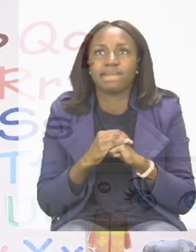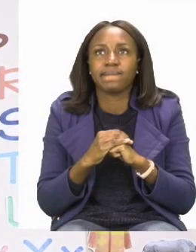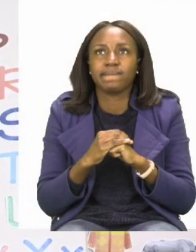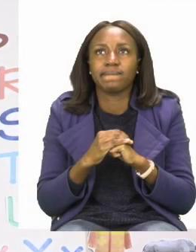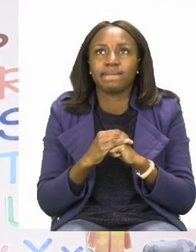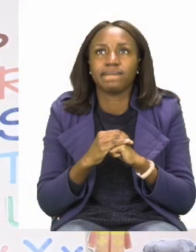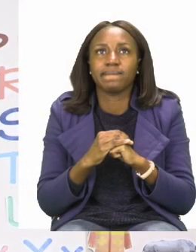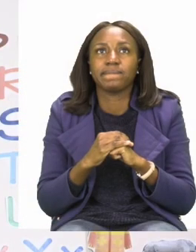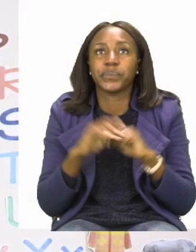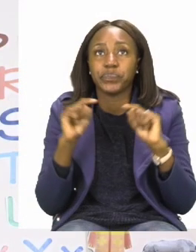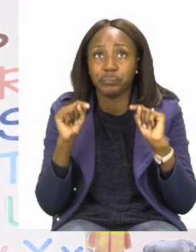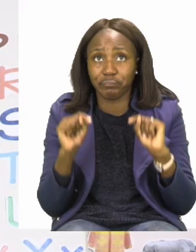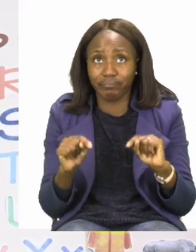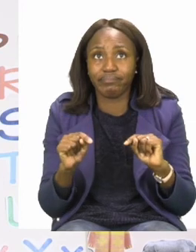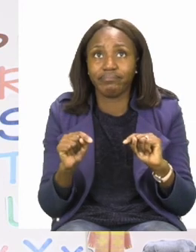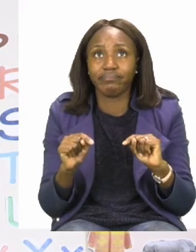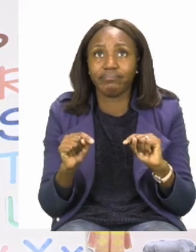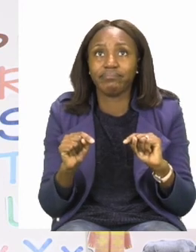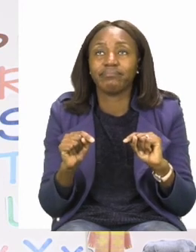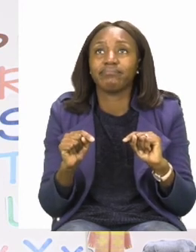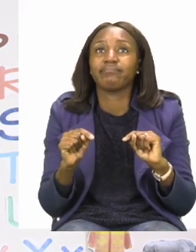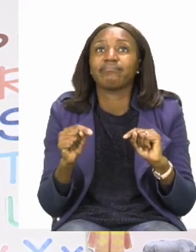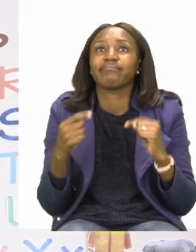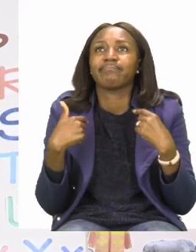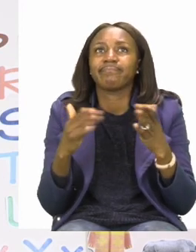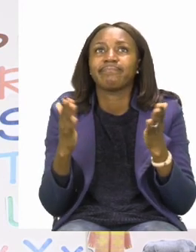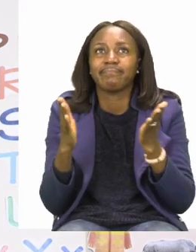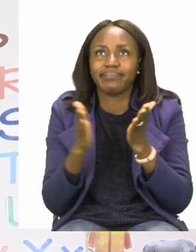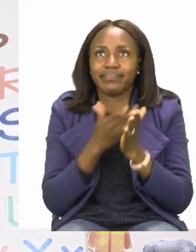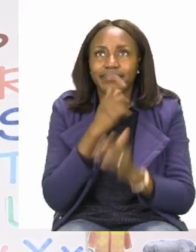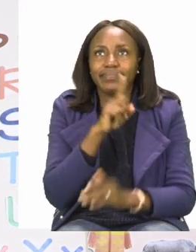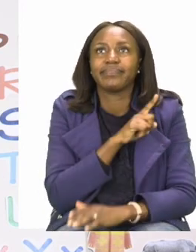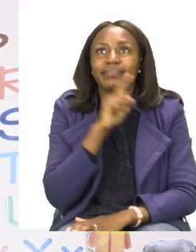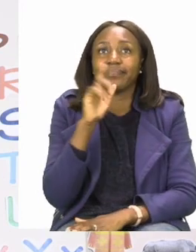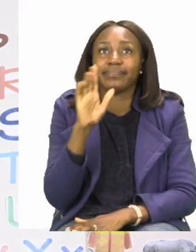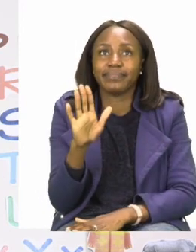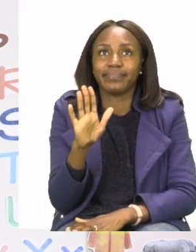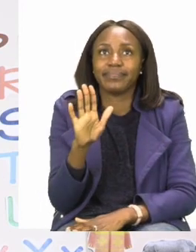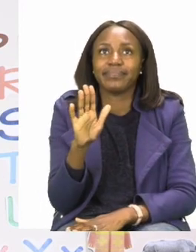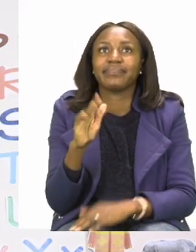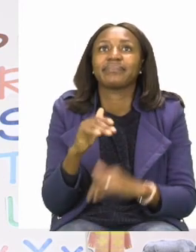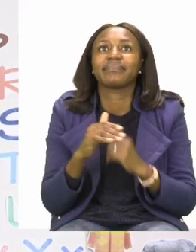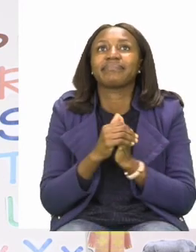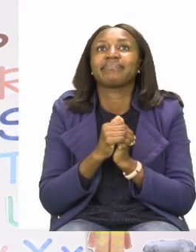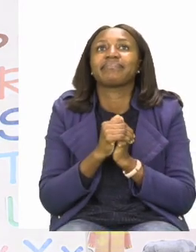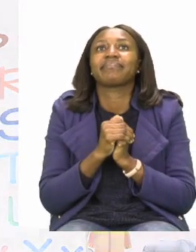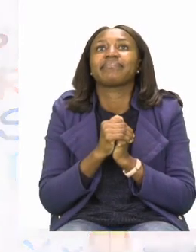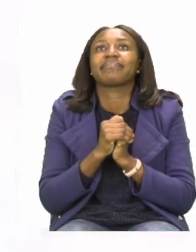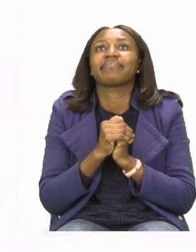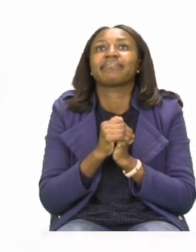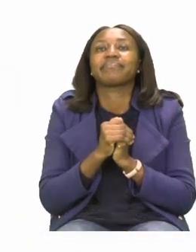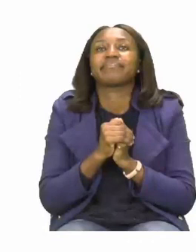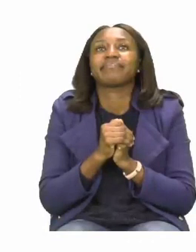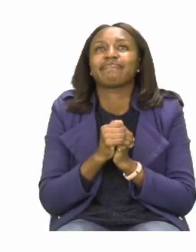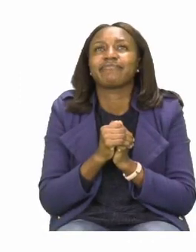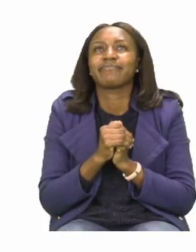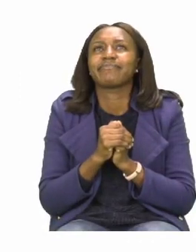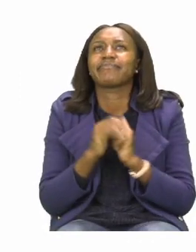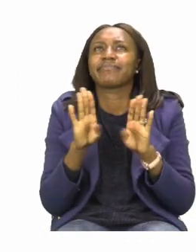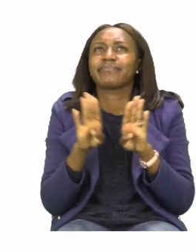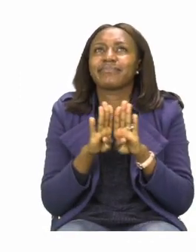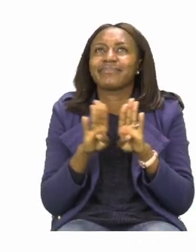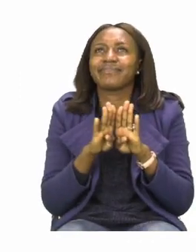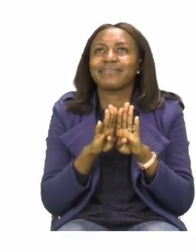Now boys and girls, we are going to start our lesson on page 15. On page 15 we are going to be doing something